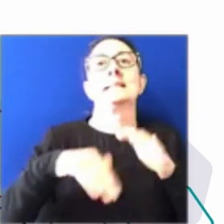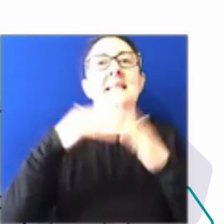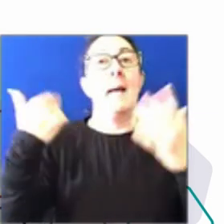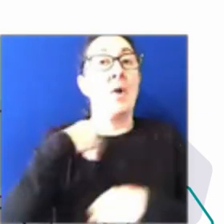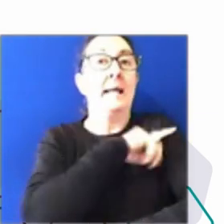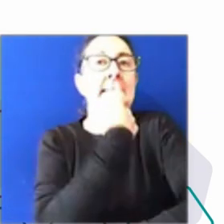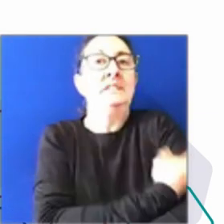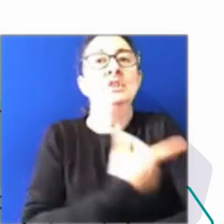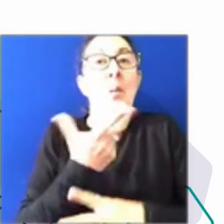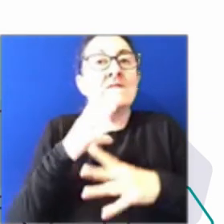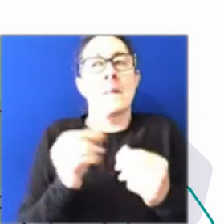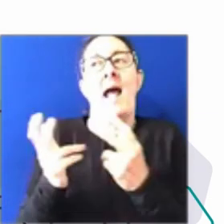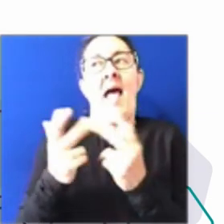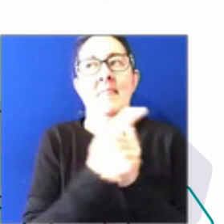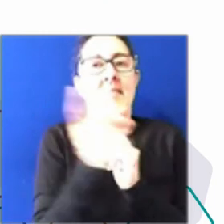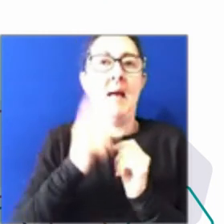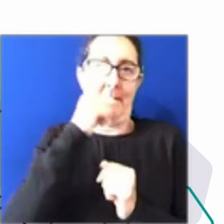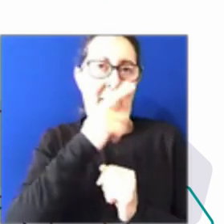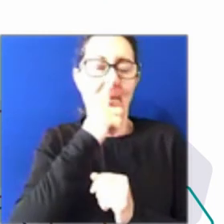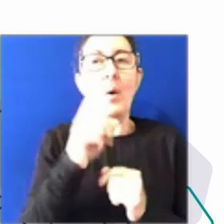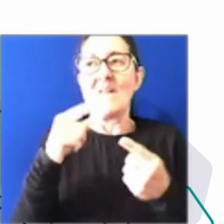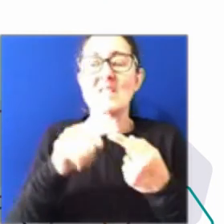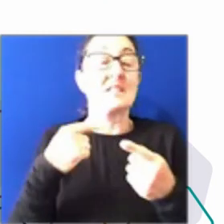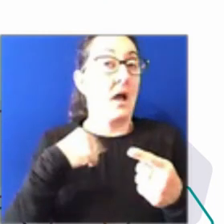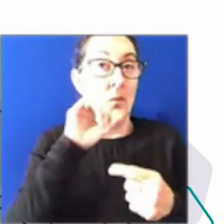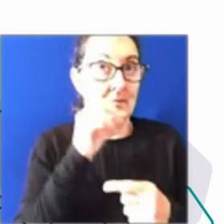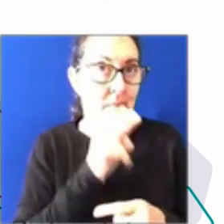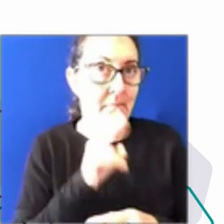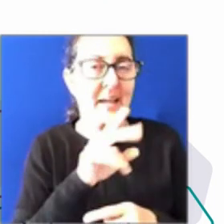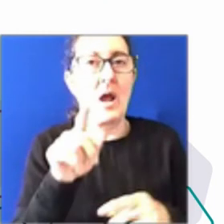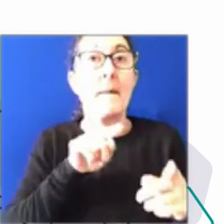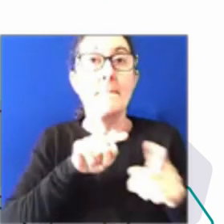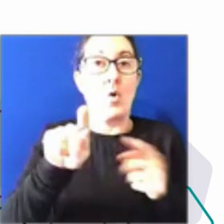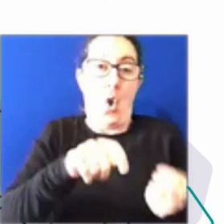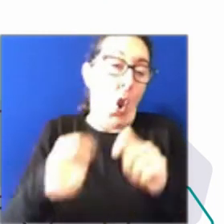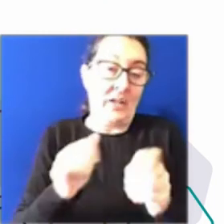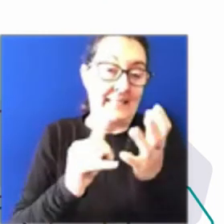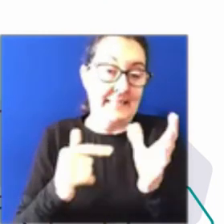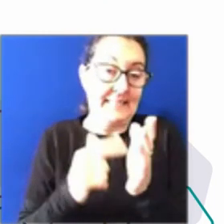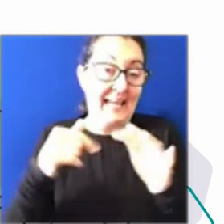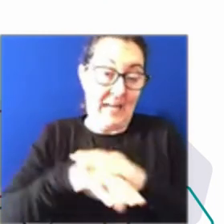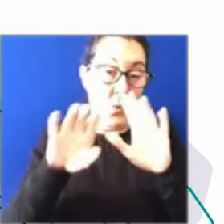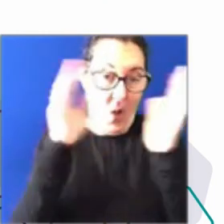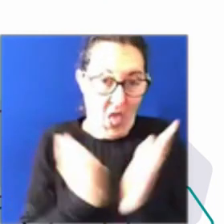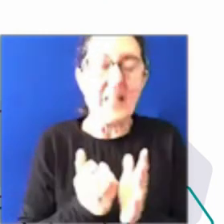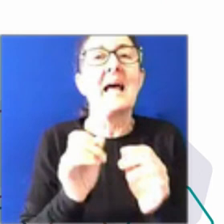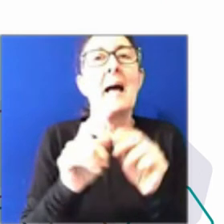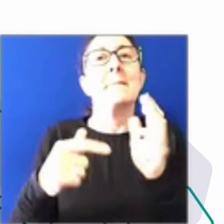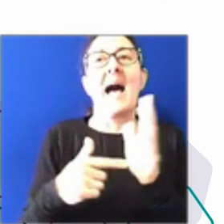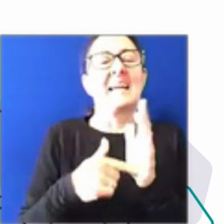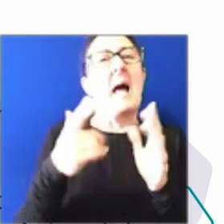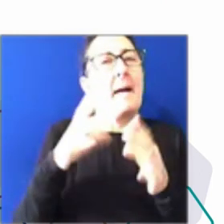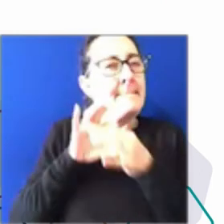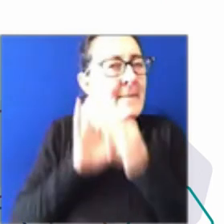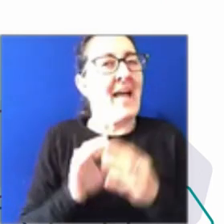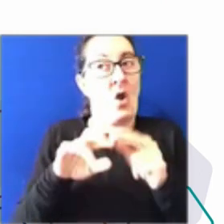being in, I won't repeat the, because it's not true, the most locked down, you know, state in the world. Being part of that state,